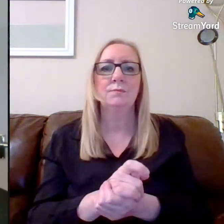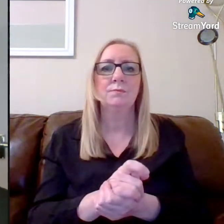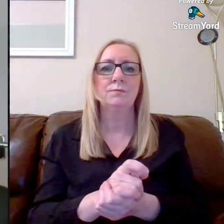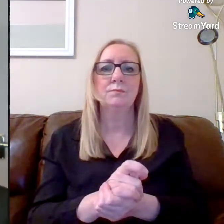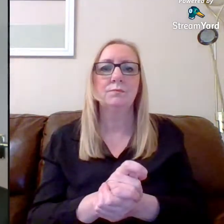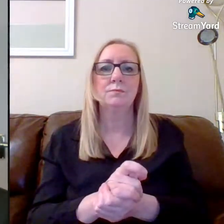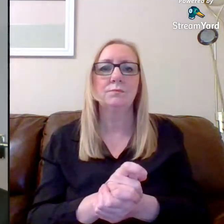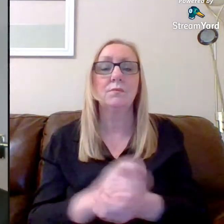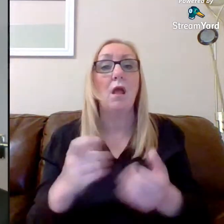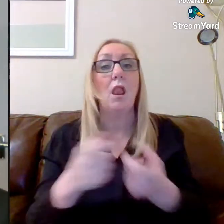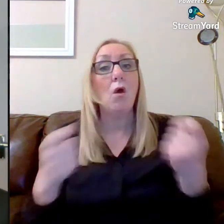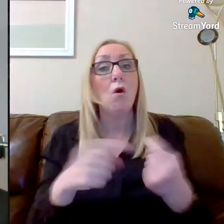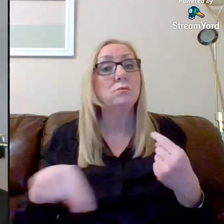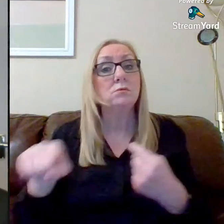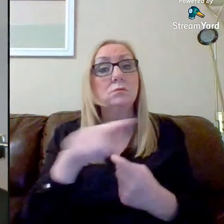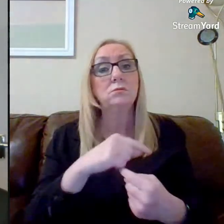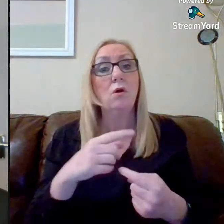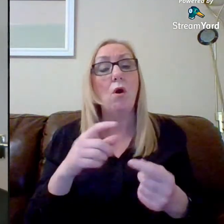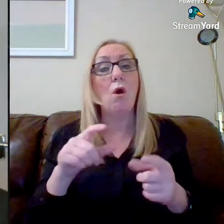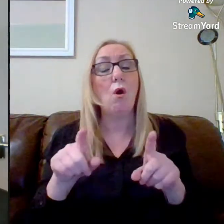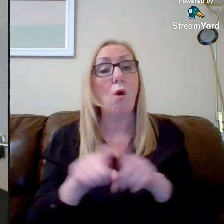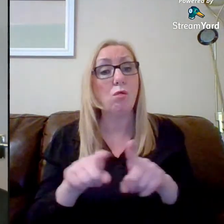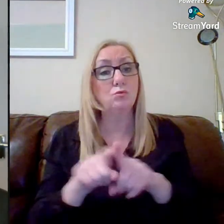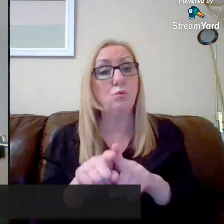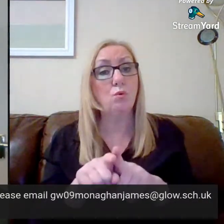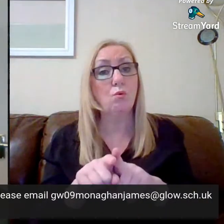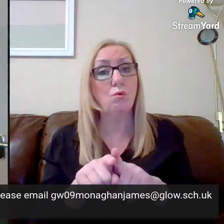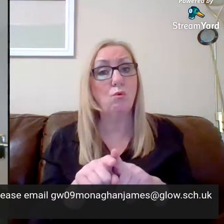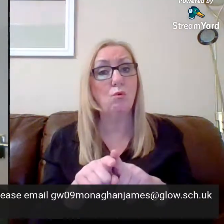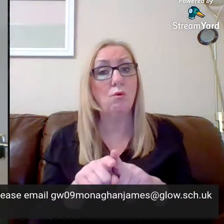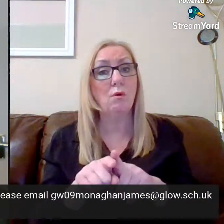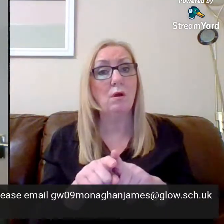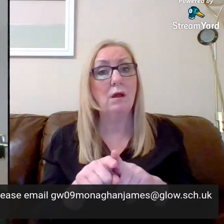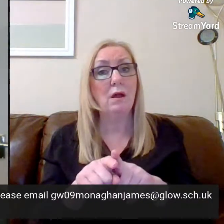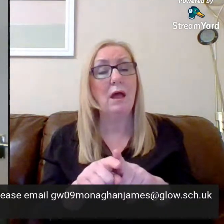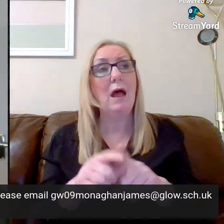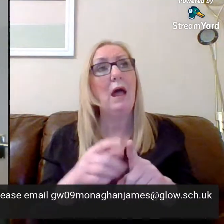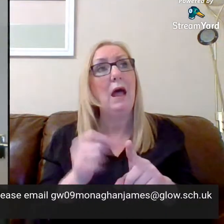Lots of you have also signed up to the Guardian emails.